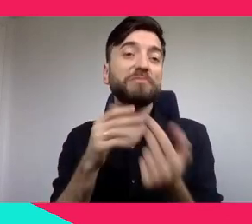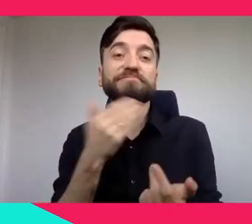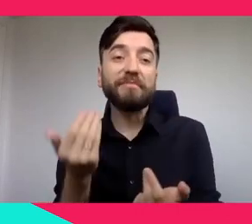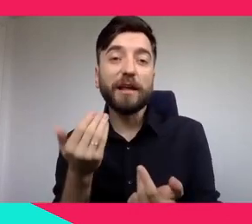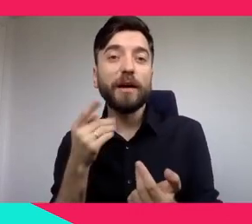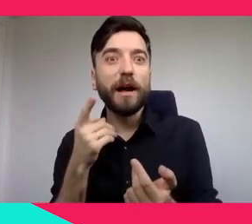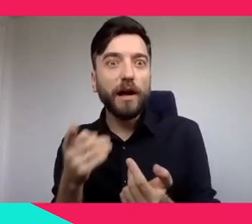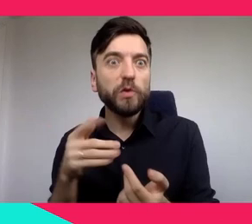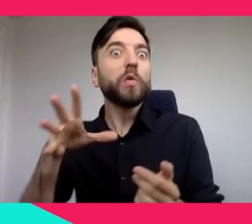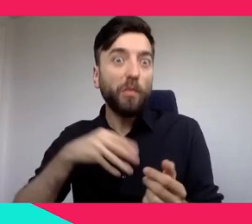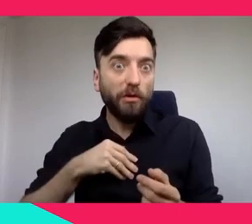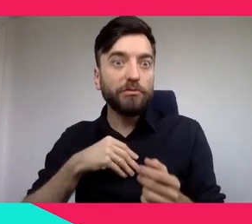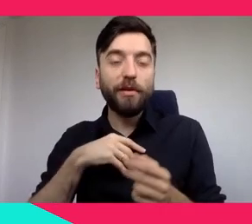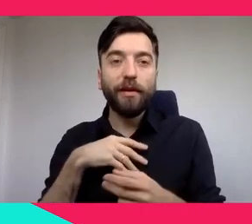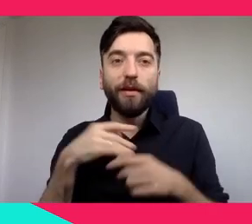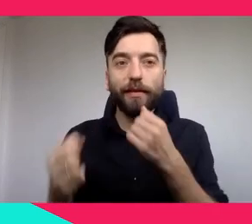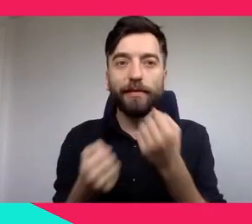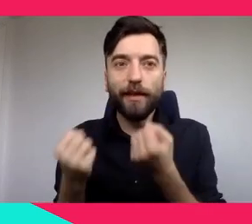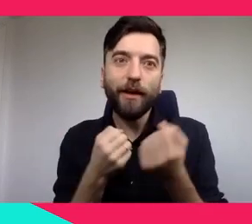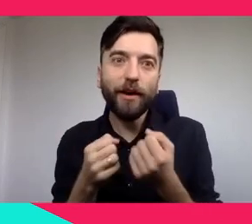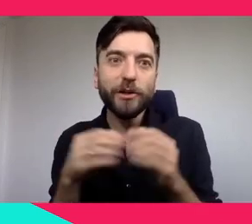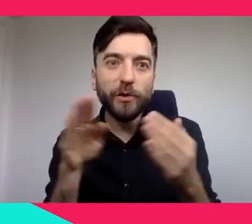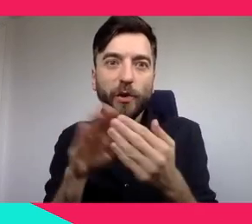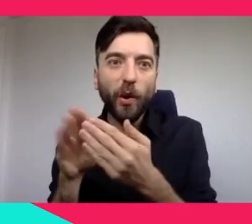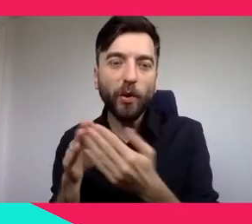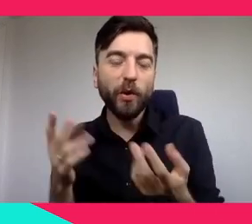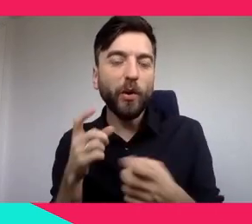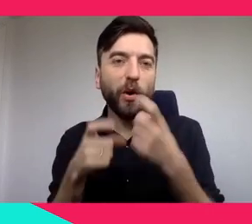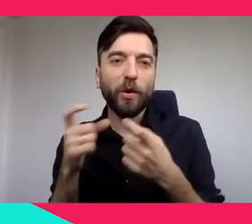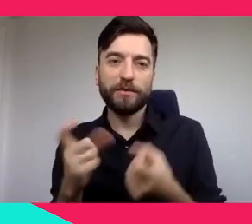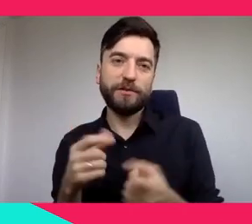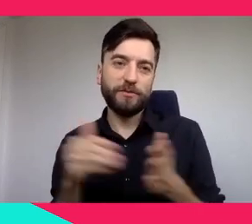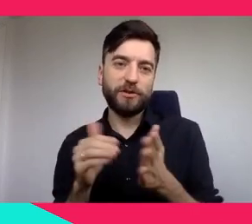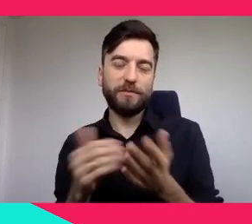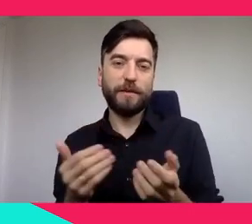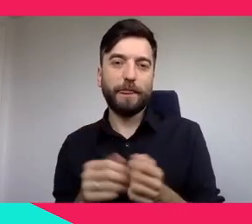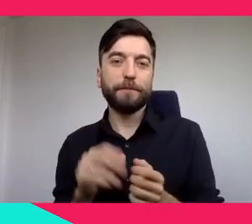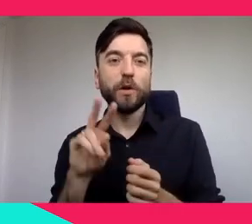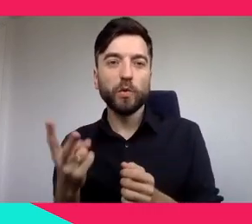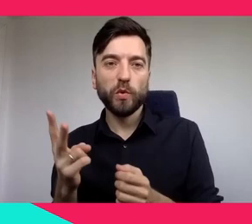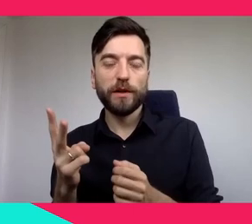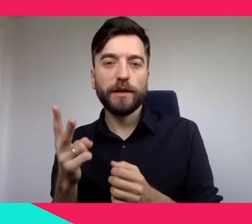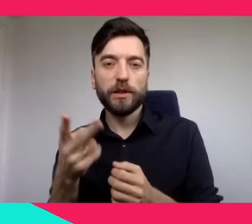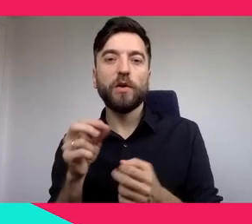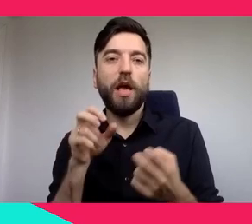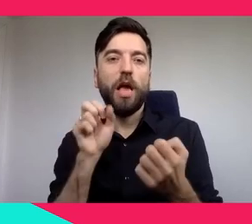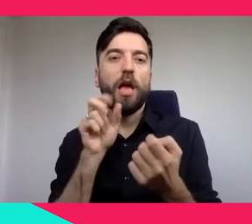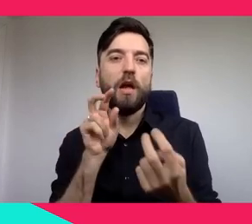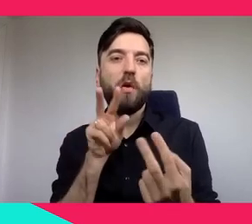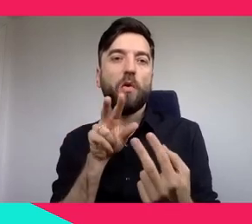The NME is not promoting or expanding a museum brand because it was not produced by a museum,